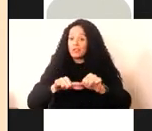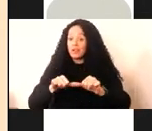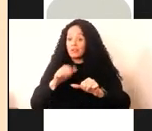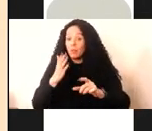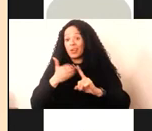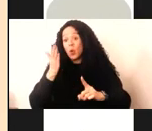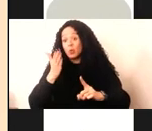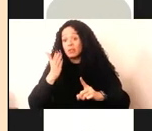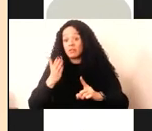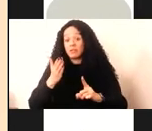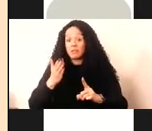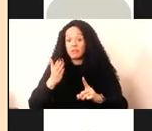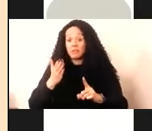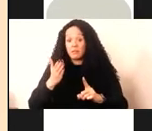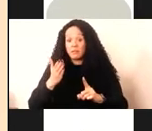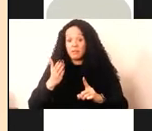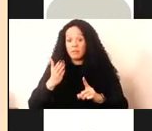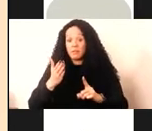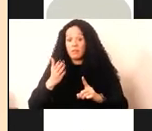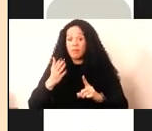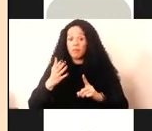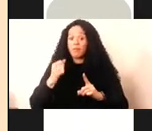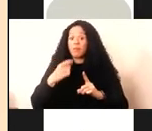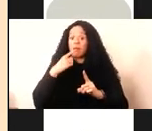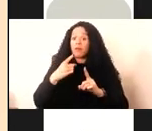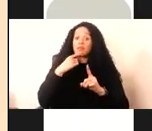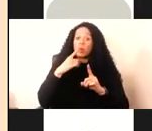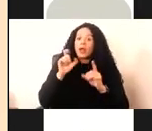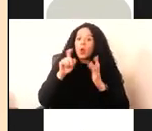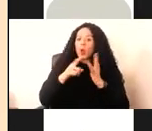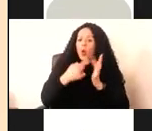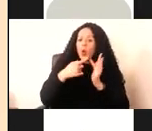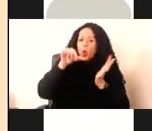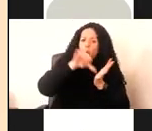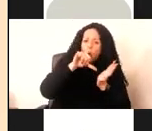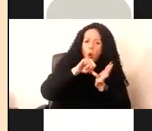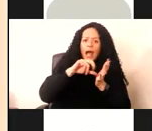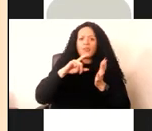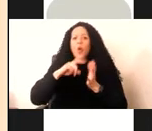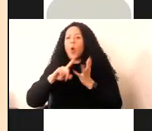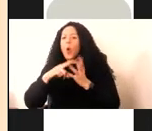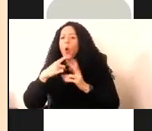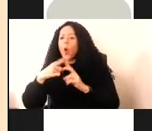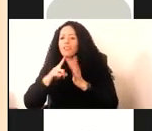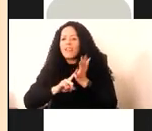hierarchies between core and auxiliary items or the main artefacts and its documentation